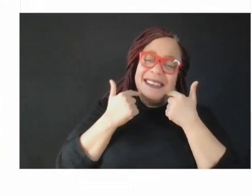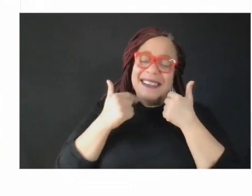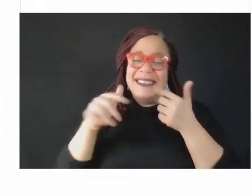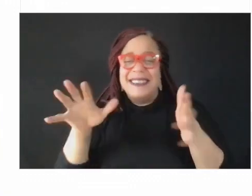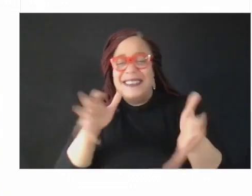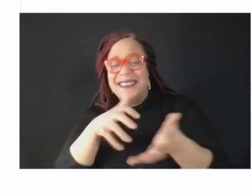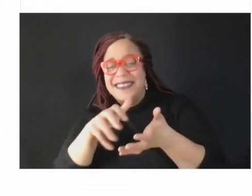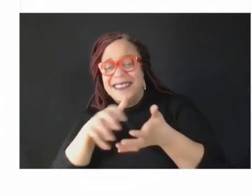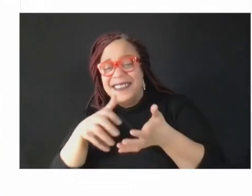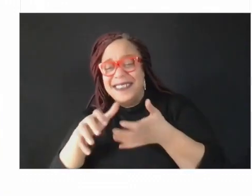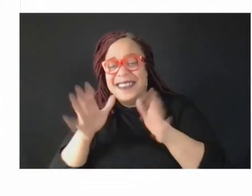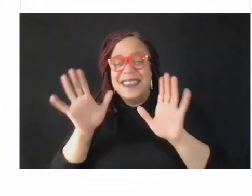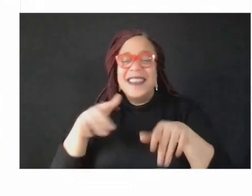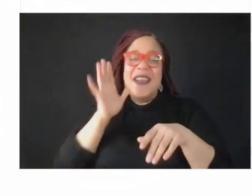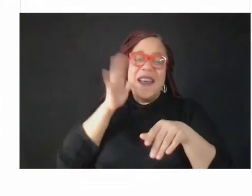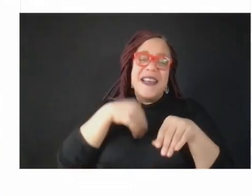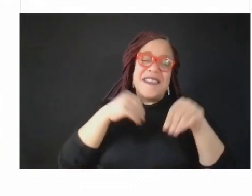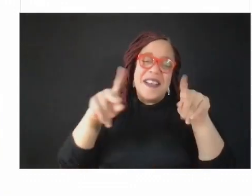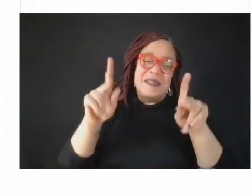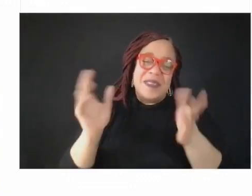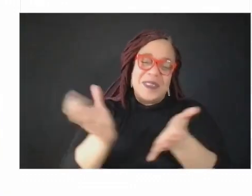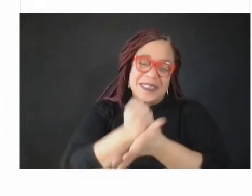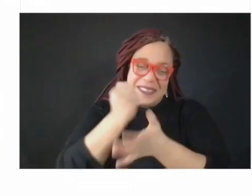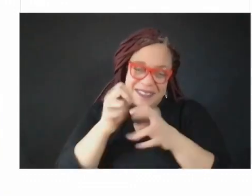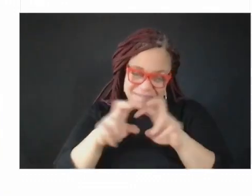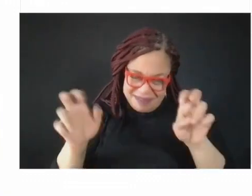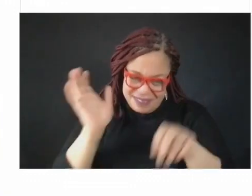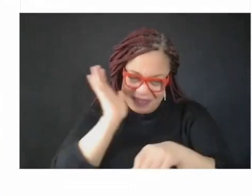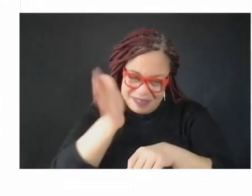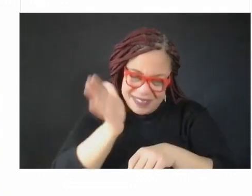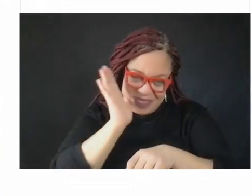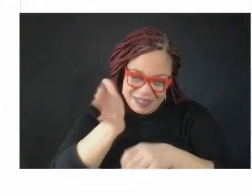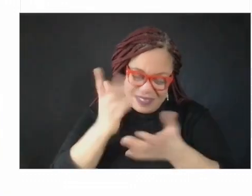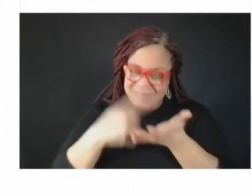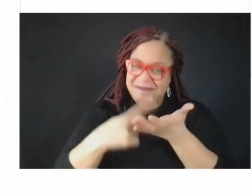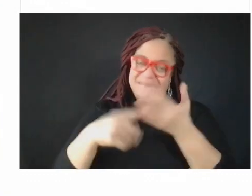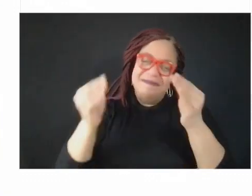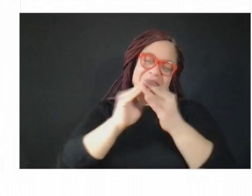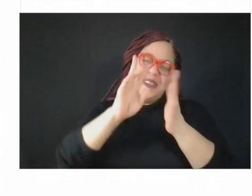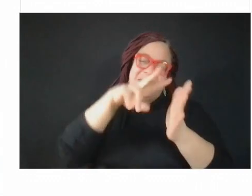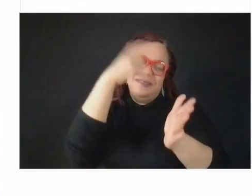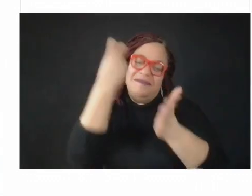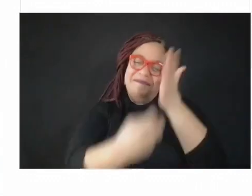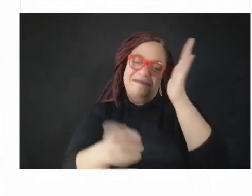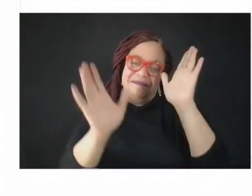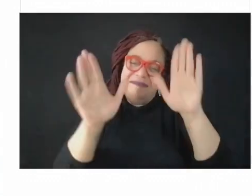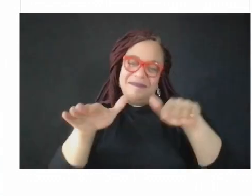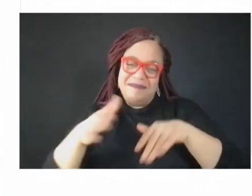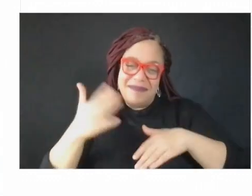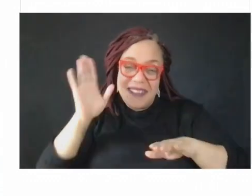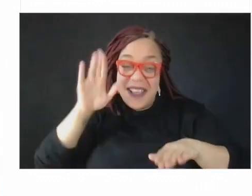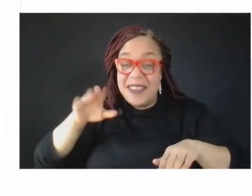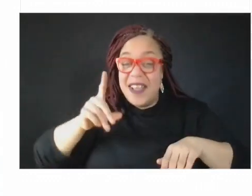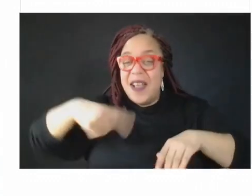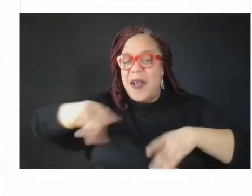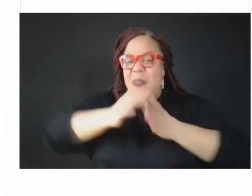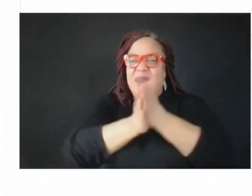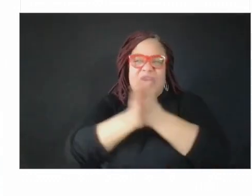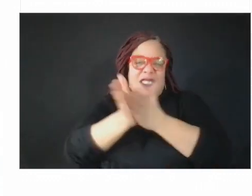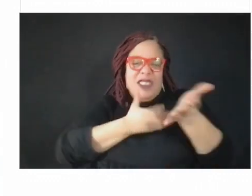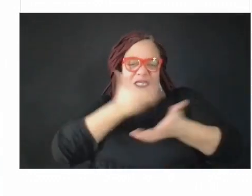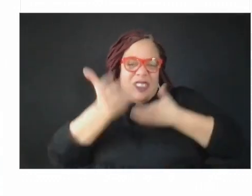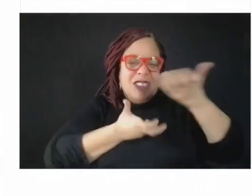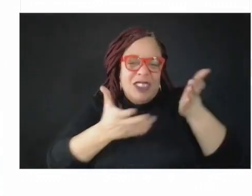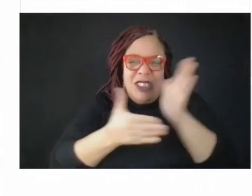with the rest of the of the of the work. And I knew you guys were going to be a fiery bunch. So thank you.